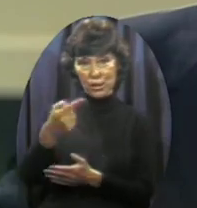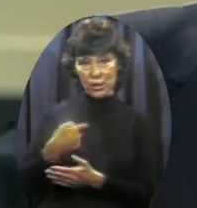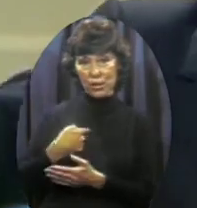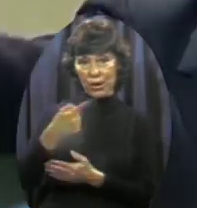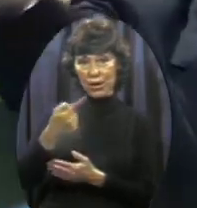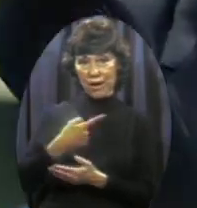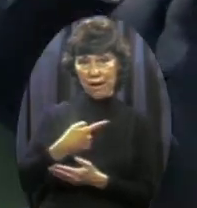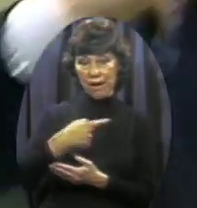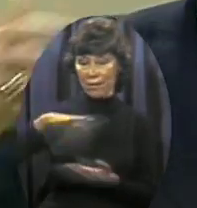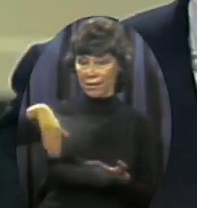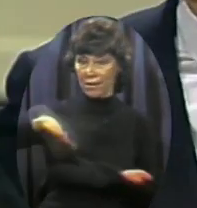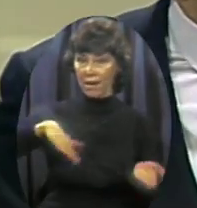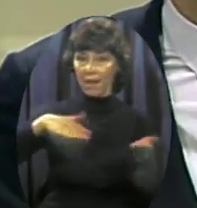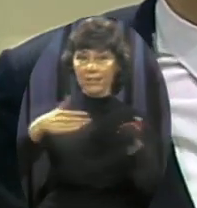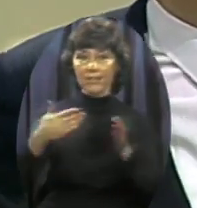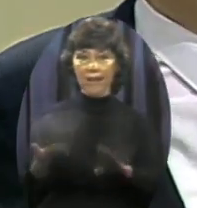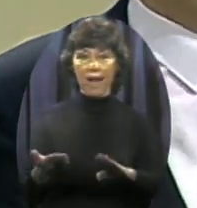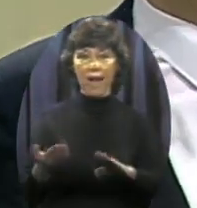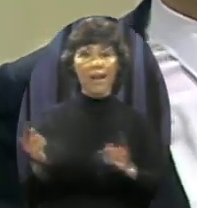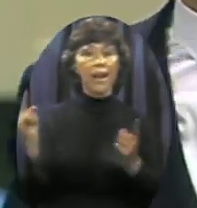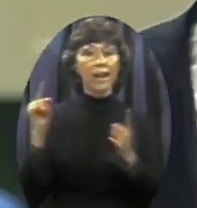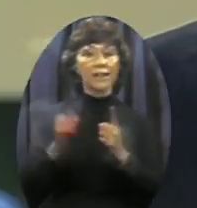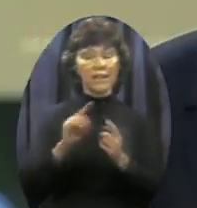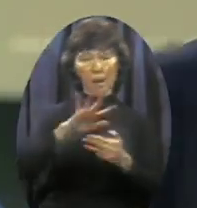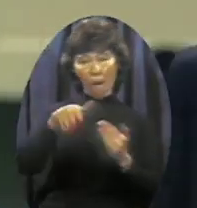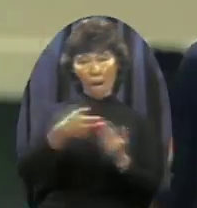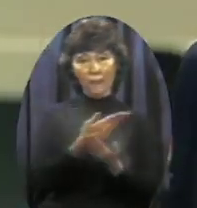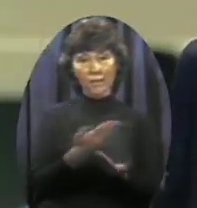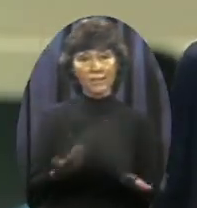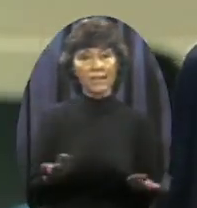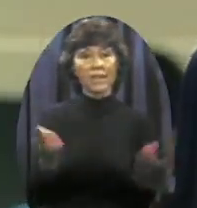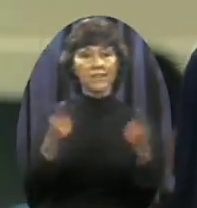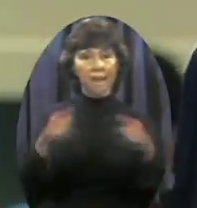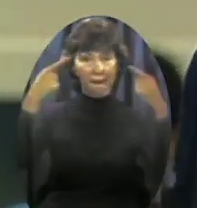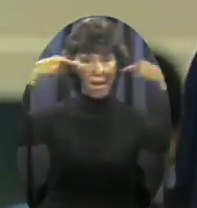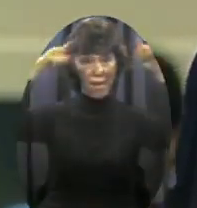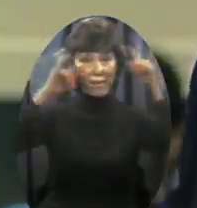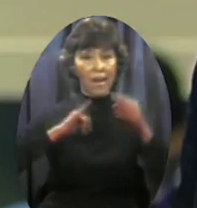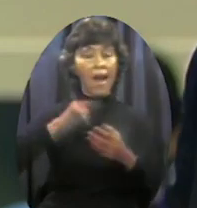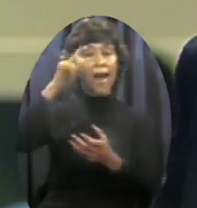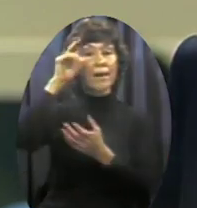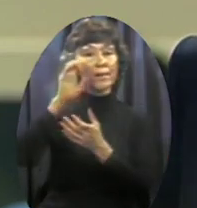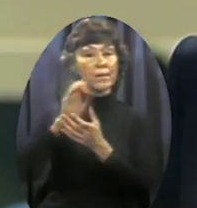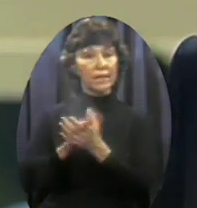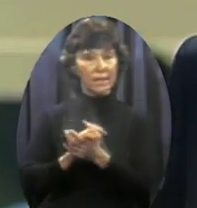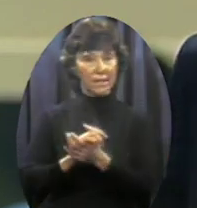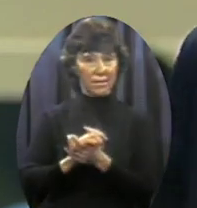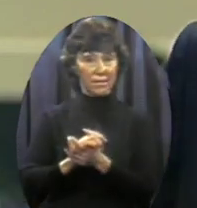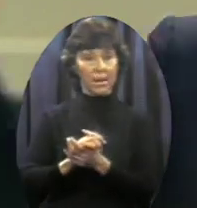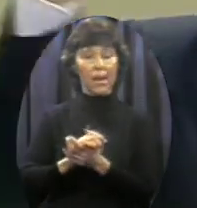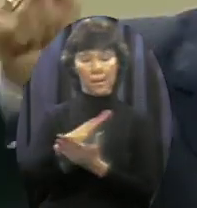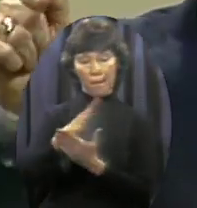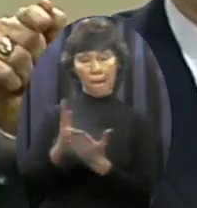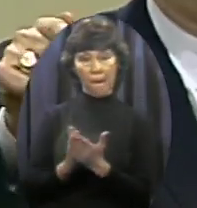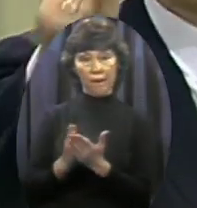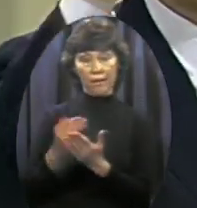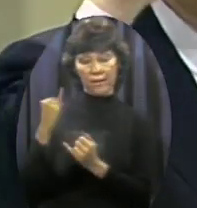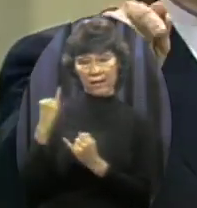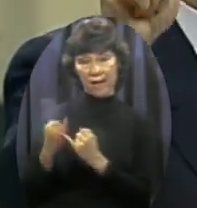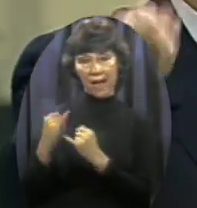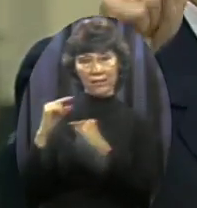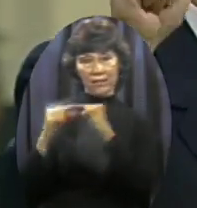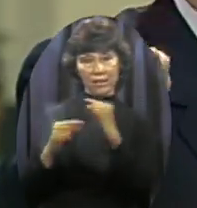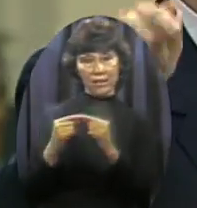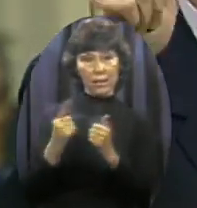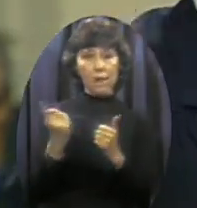the scene Until all these things be fulfilled I believe I'm a part of the terminal The last generation The first generation